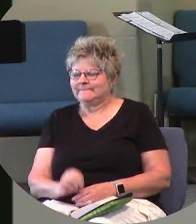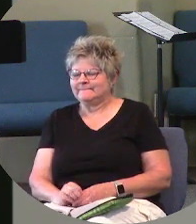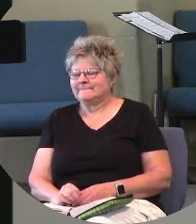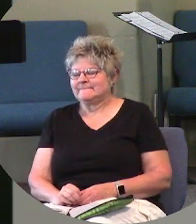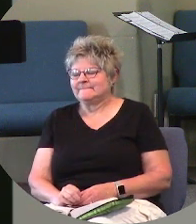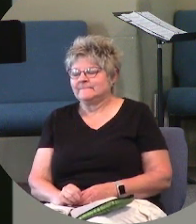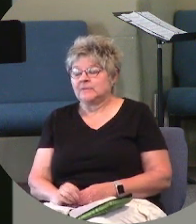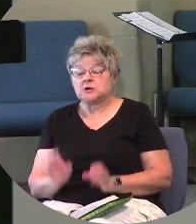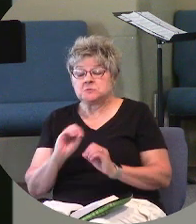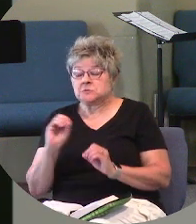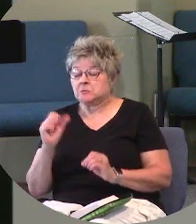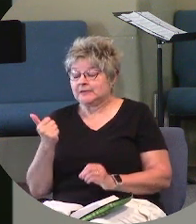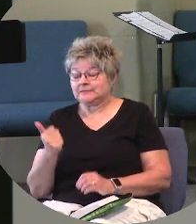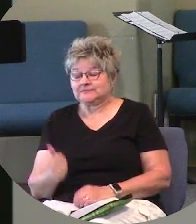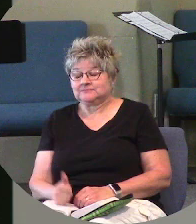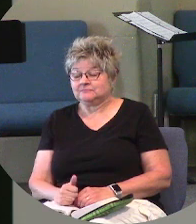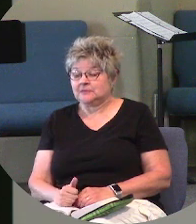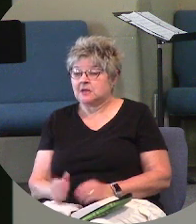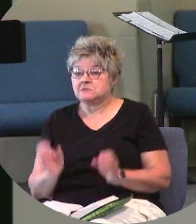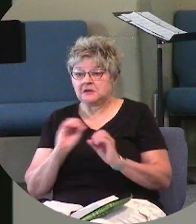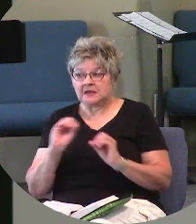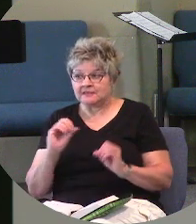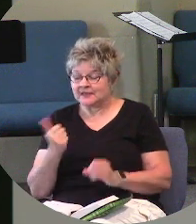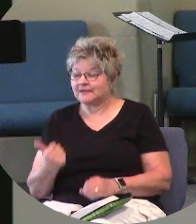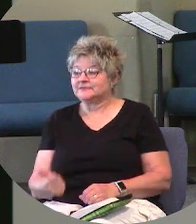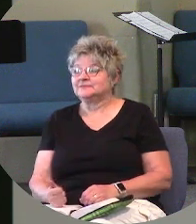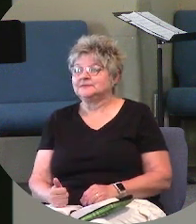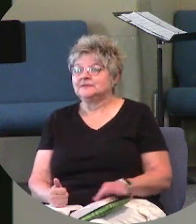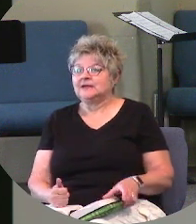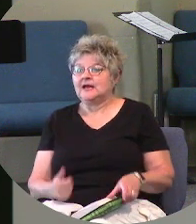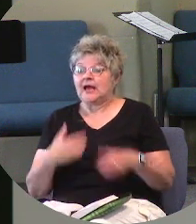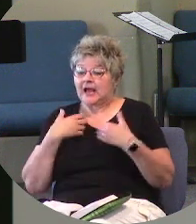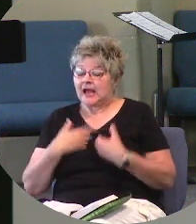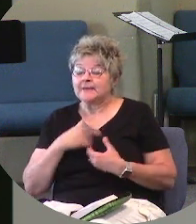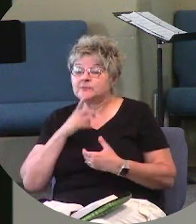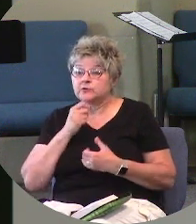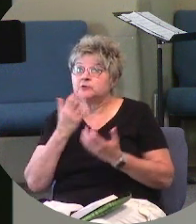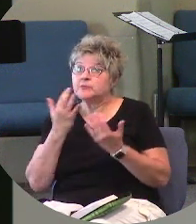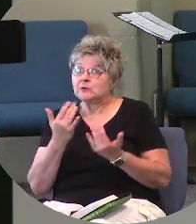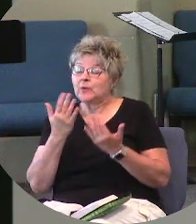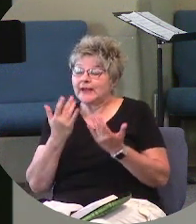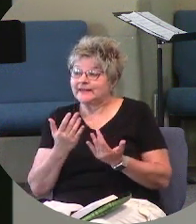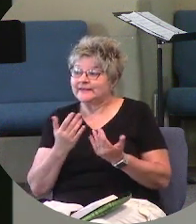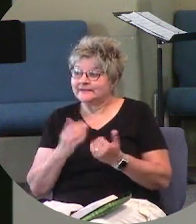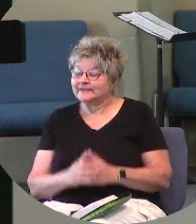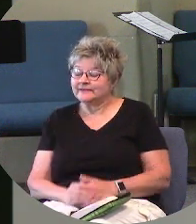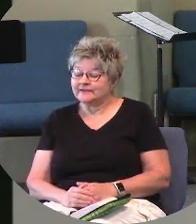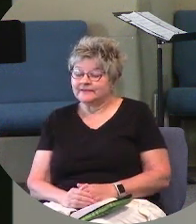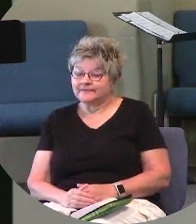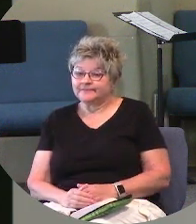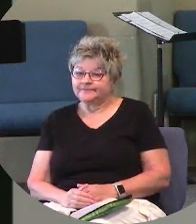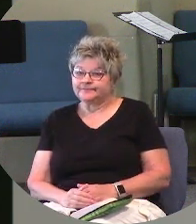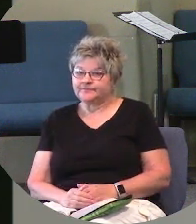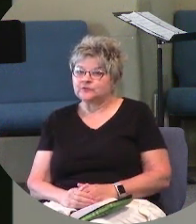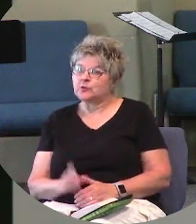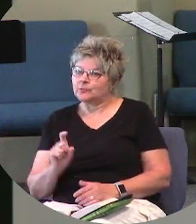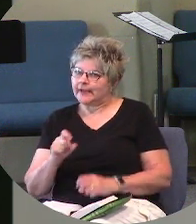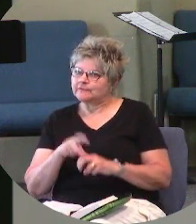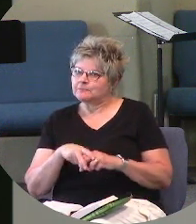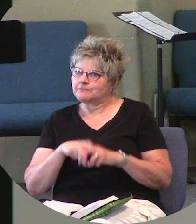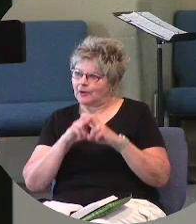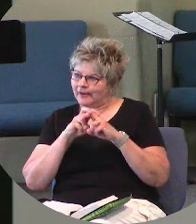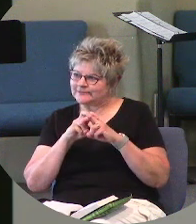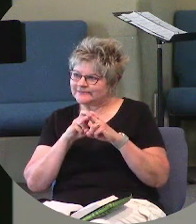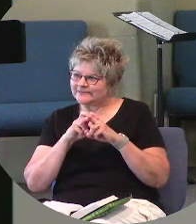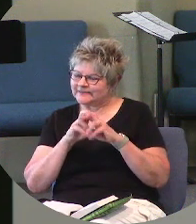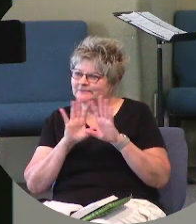no one else, nothing else. I'm who you've been waiting for. Now just, we gotta pause here and